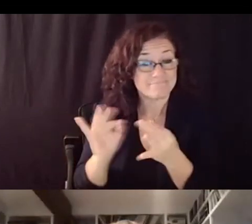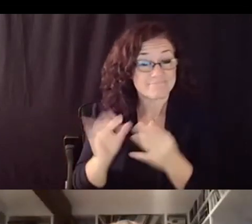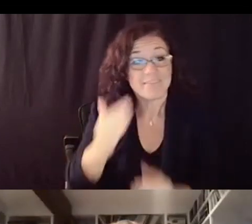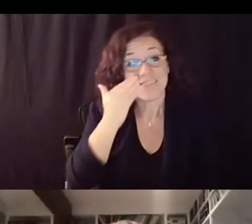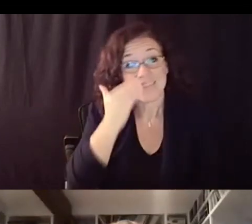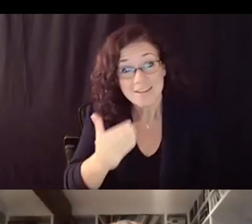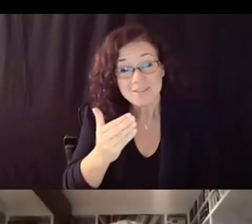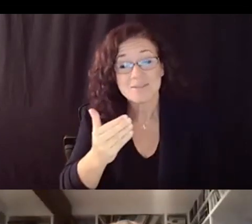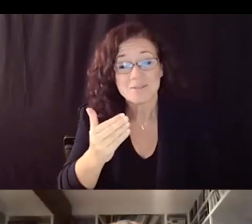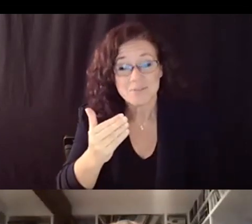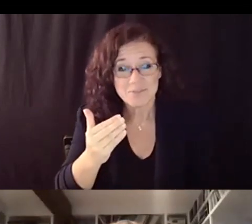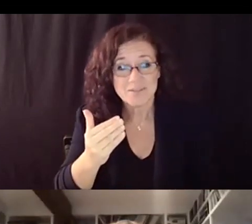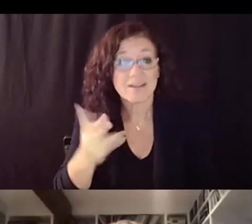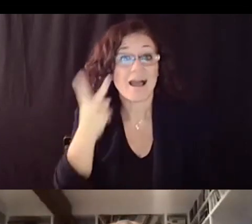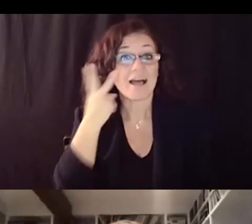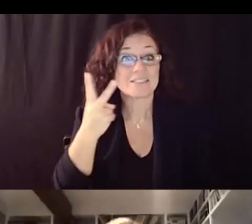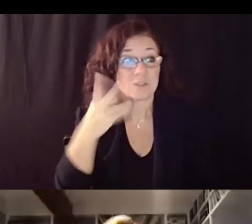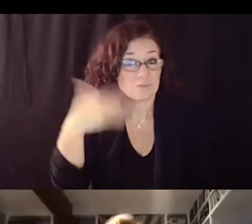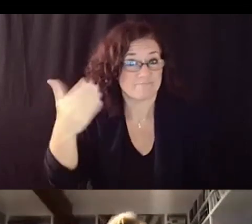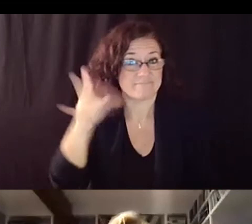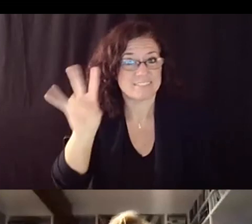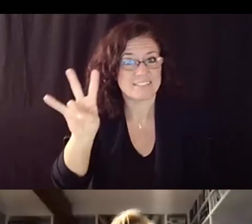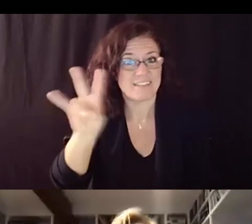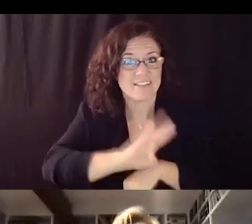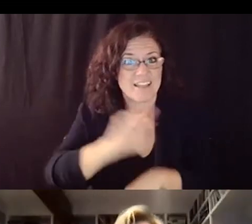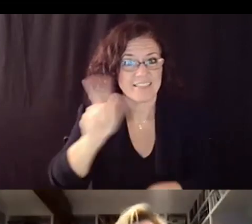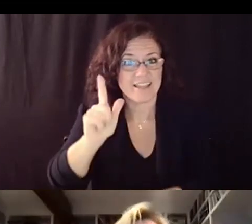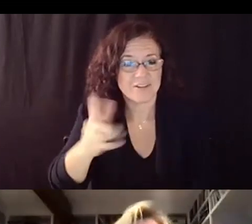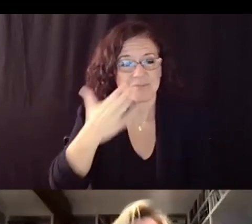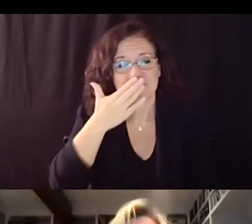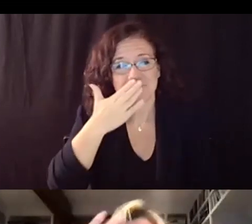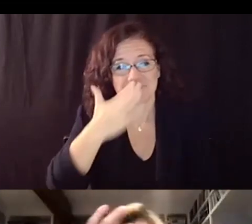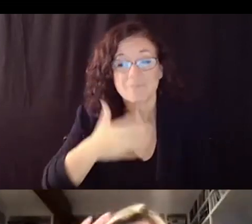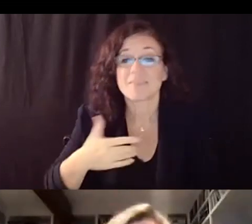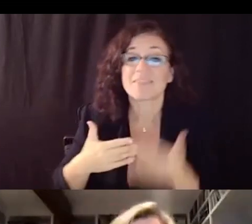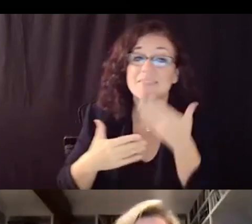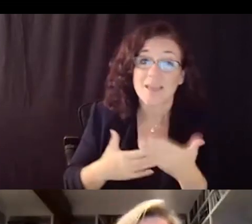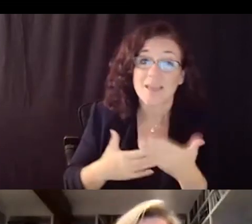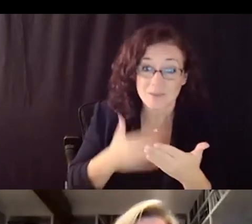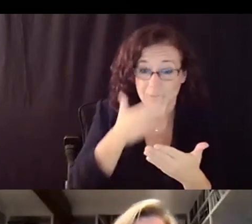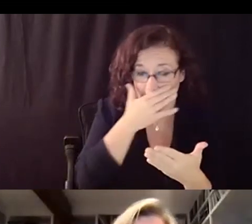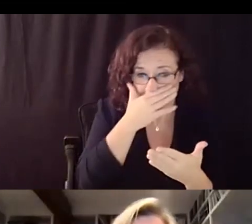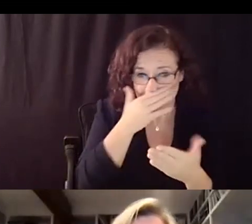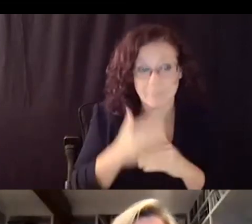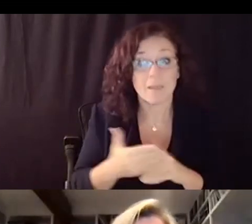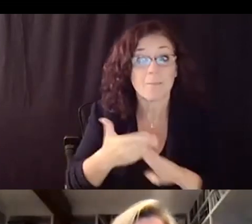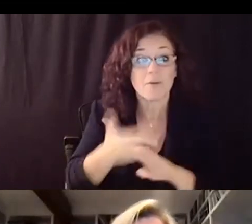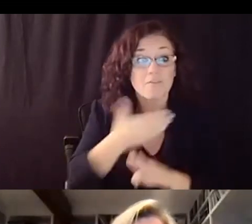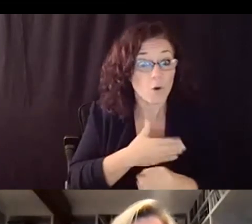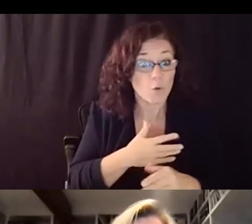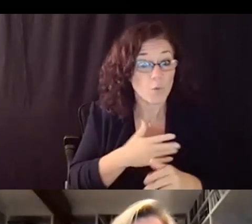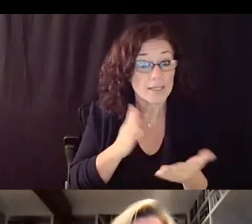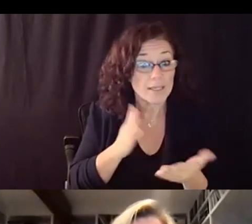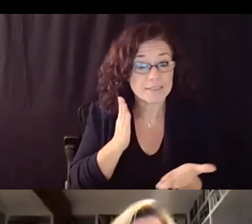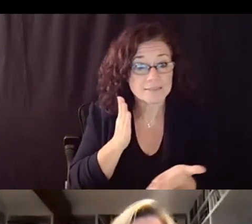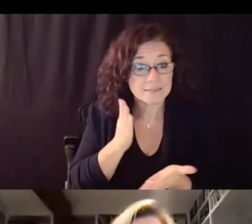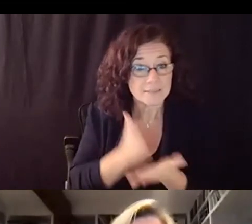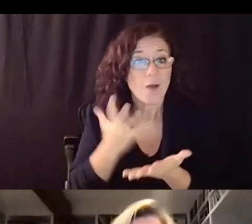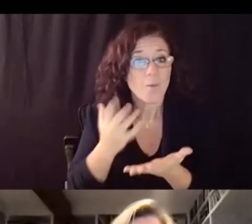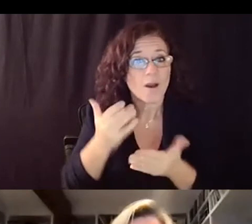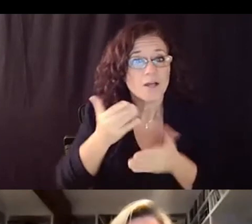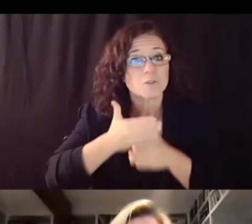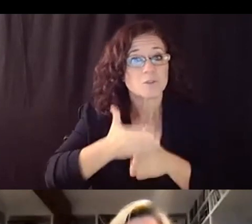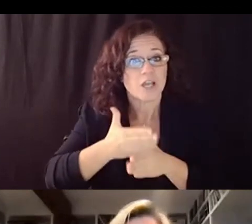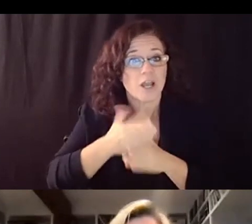see you in exactly seven days thank you miss maldonado before we go i do want to uh to share